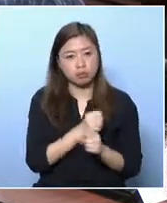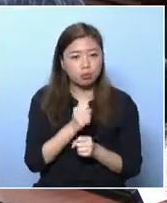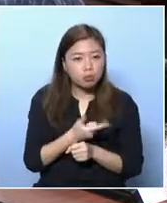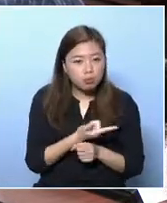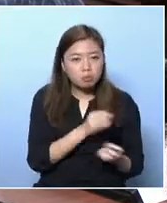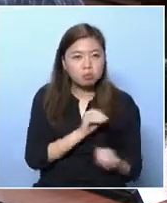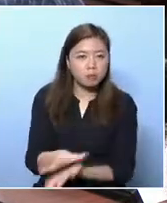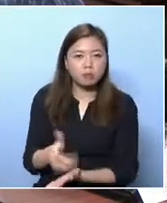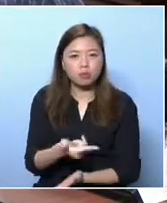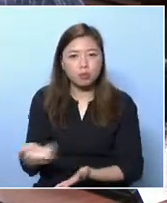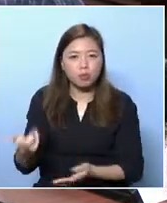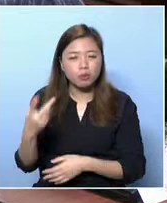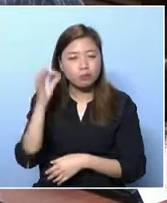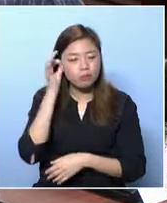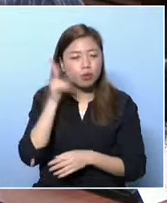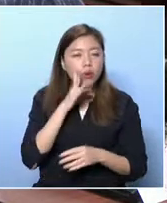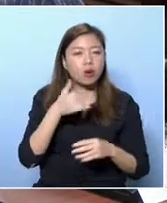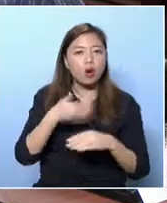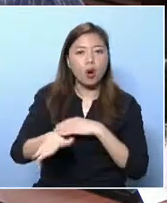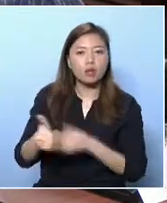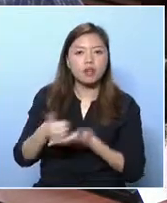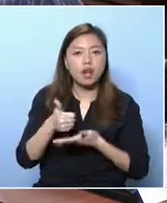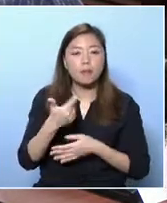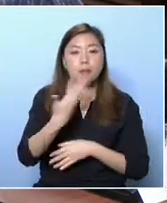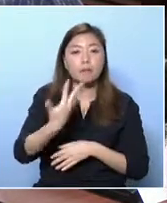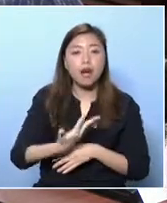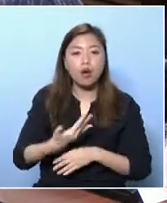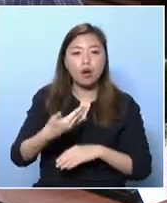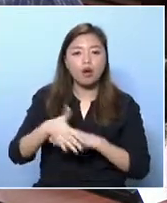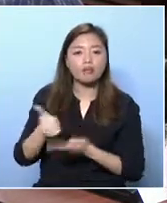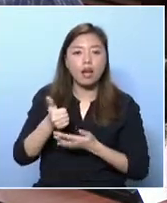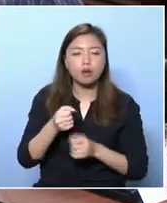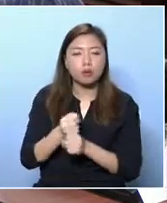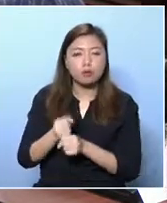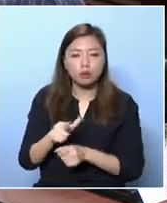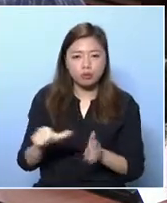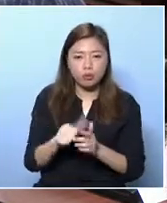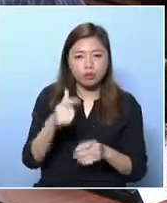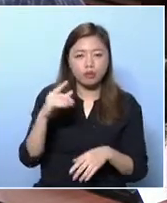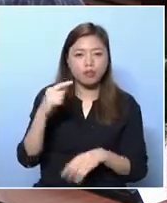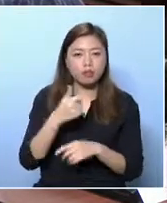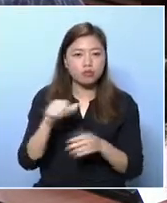The government's policy is creating poverty.